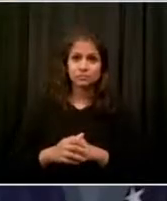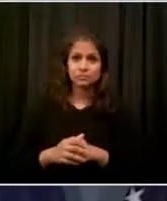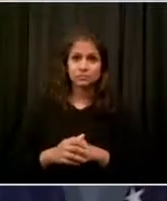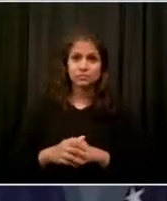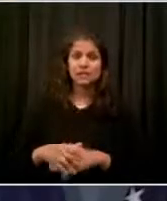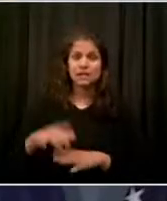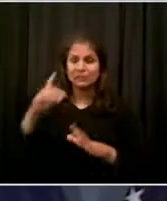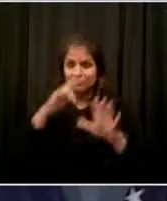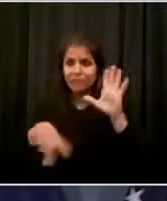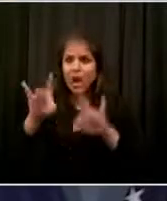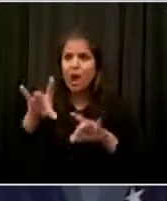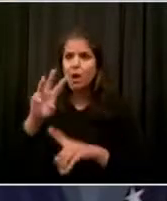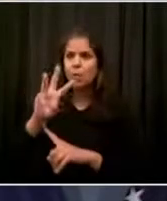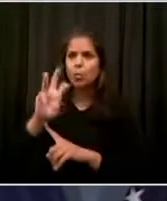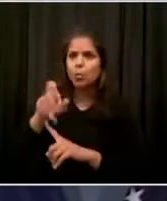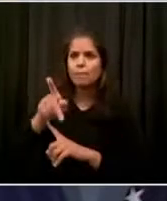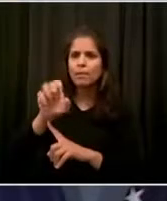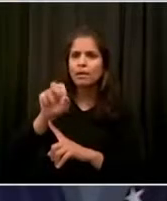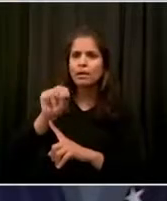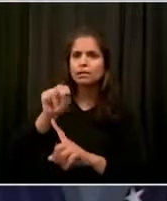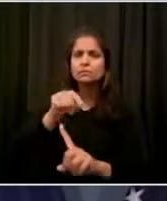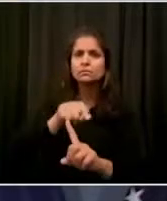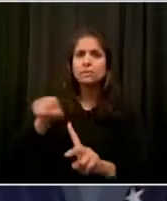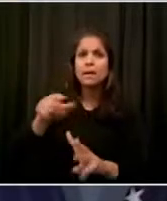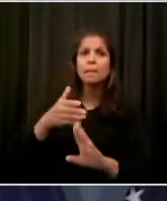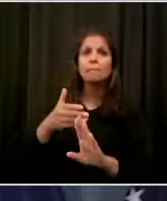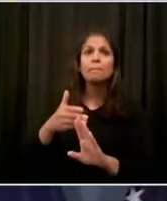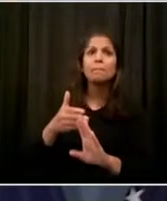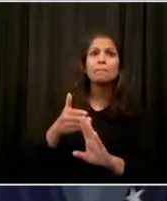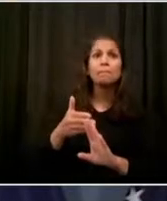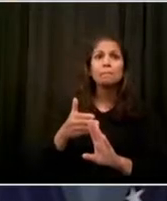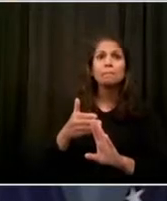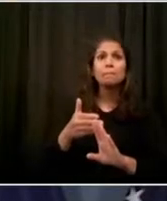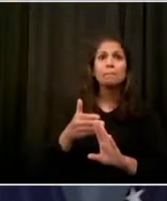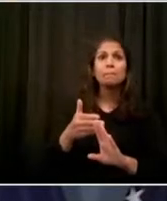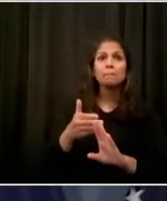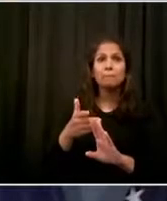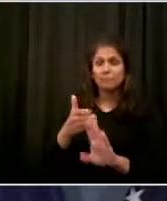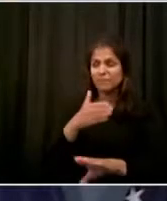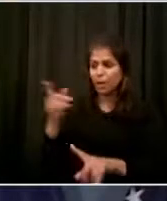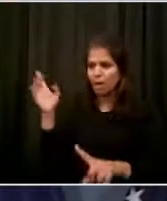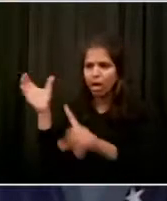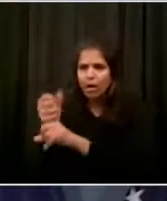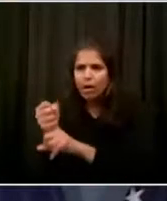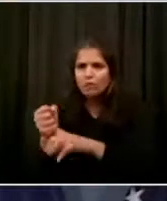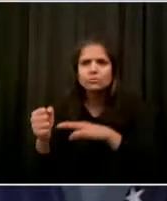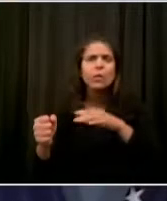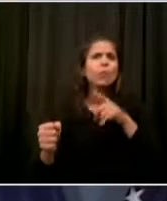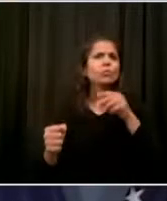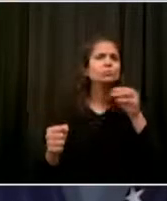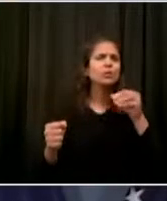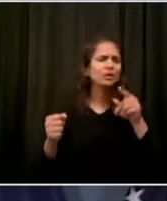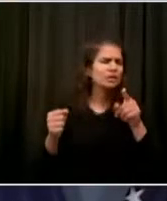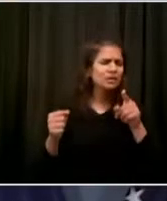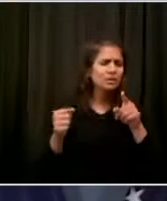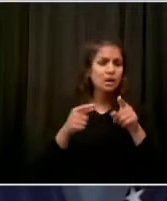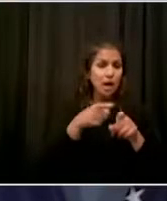in an incredibly dynamic and complex situation.